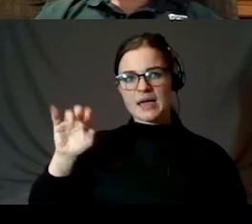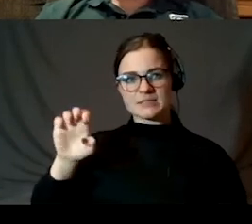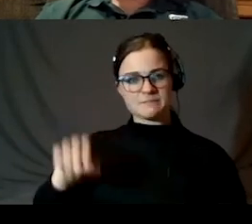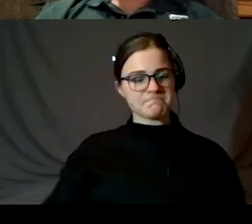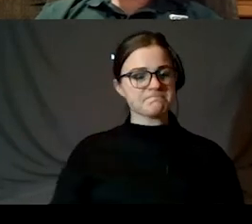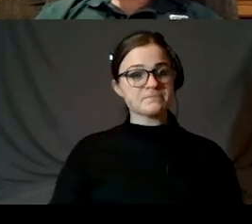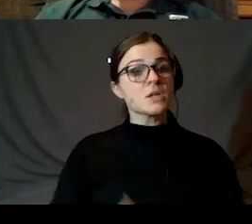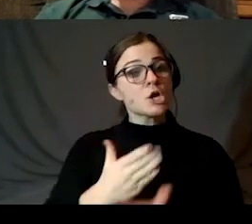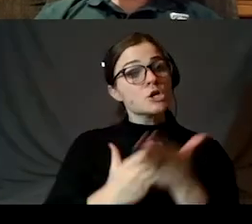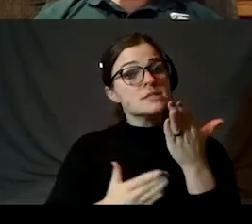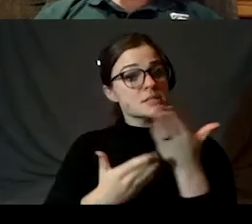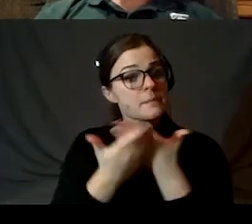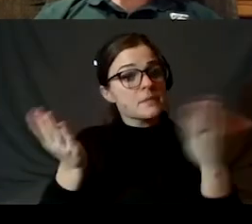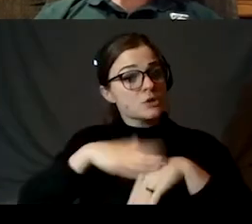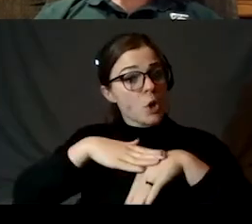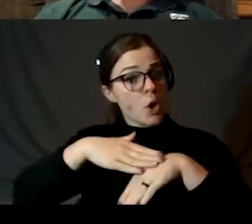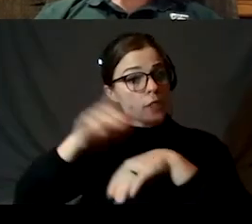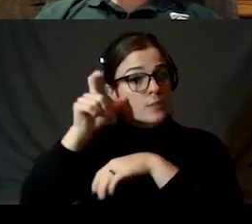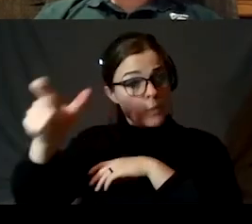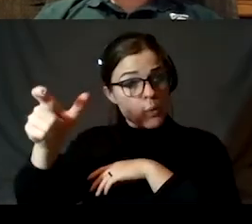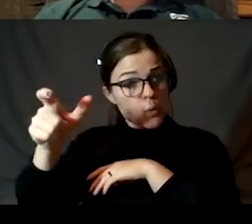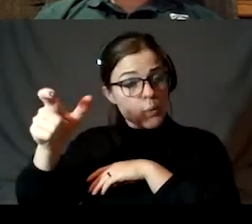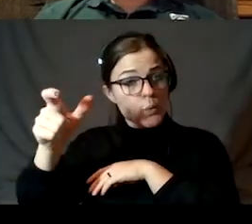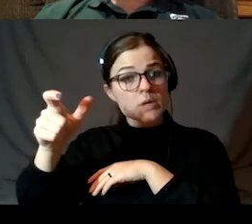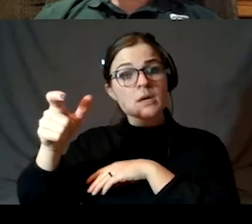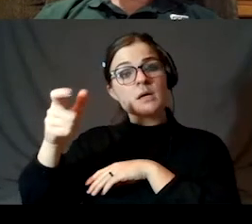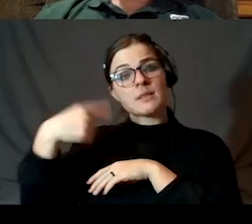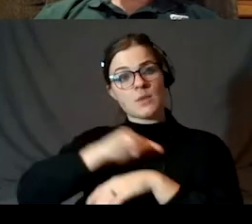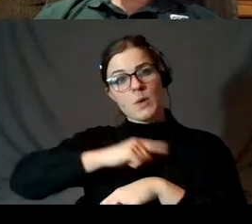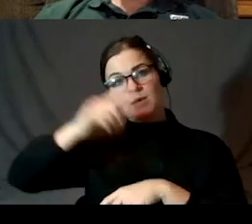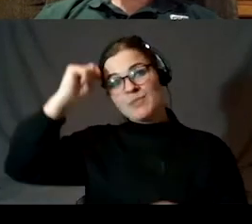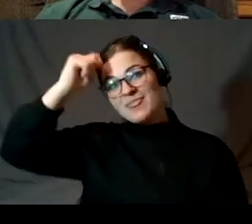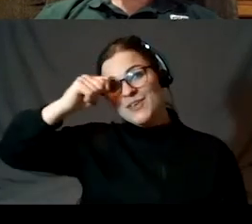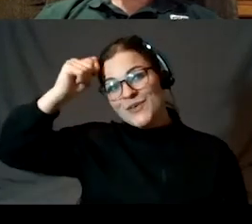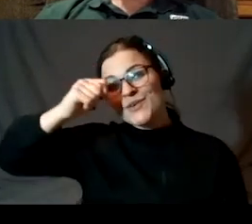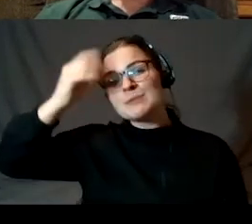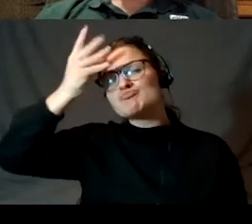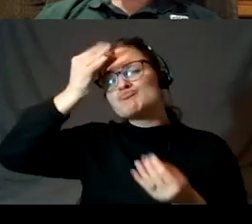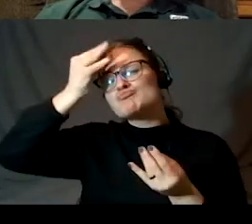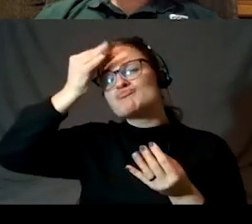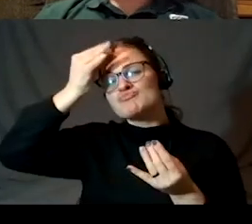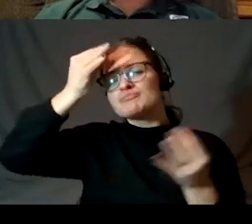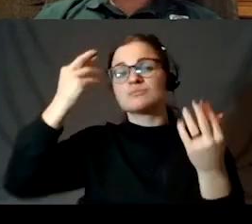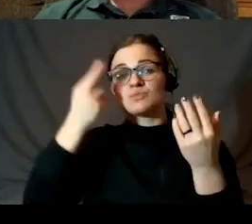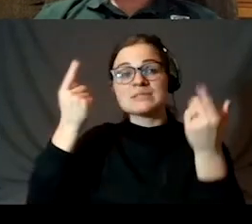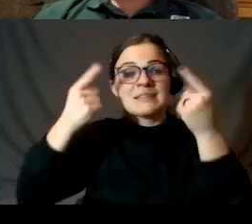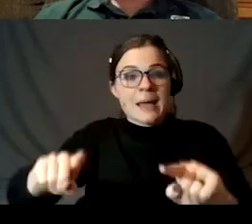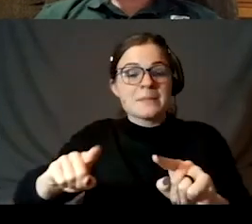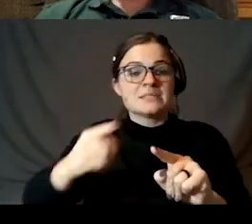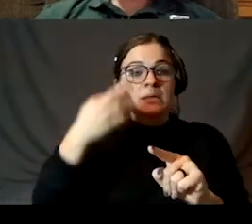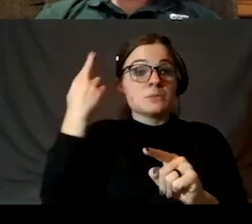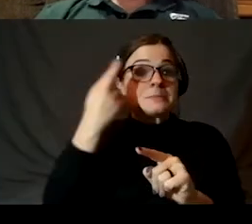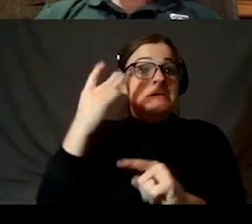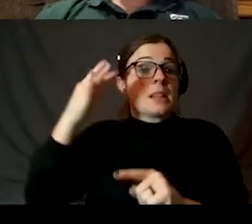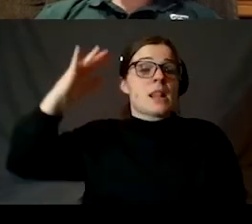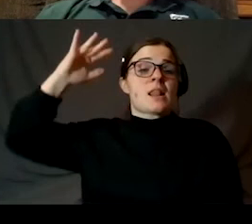there are some features on the moon that are theorized to have basically been the result of ancient volcanism,